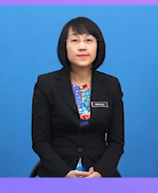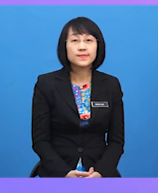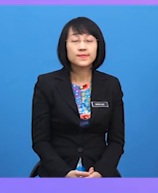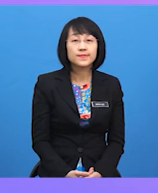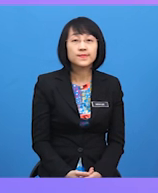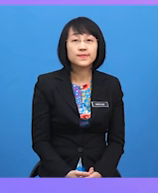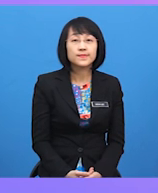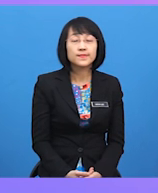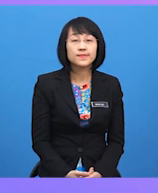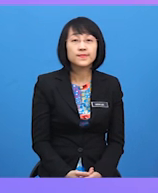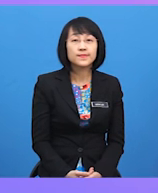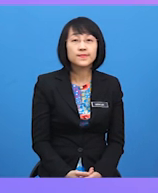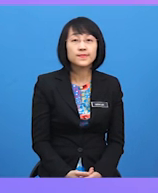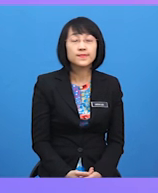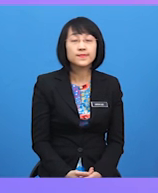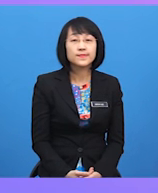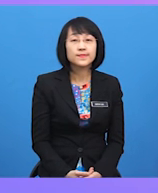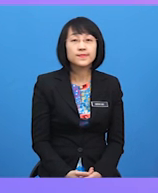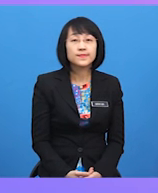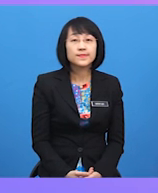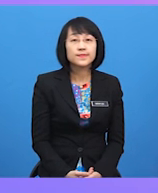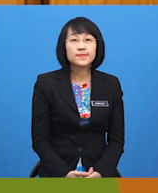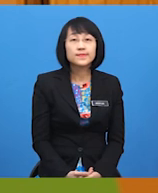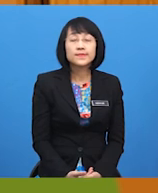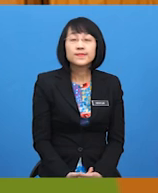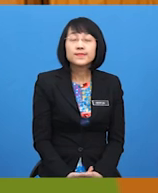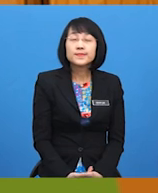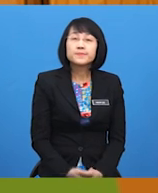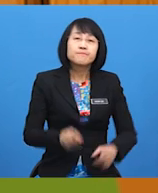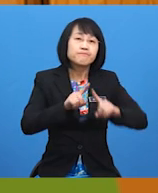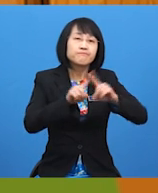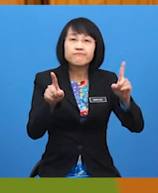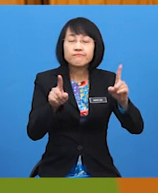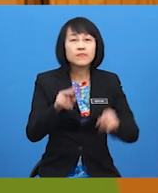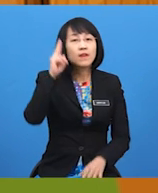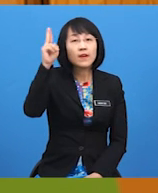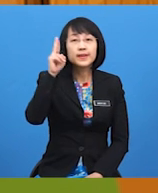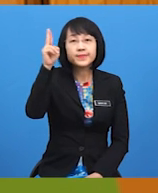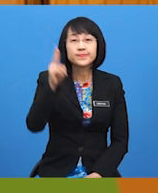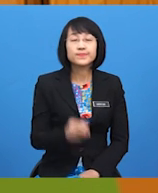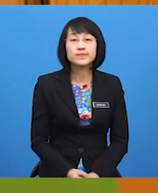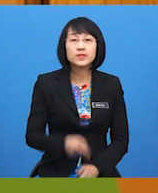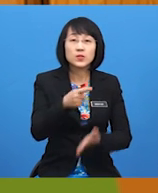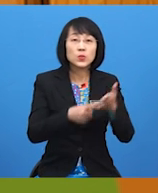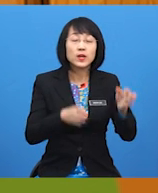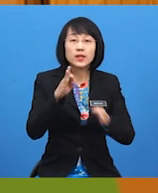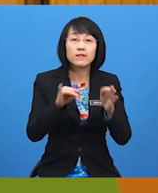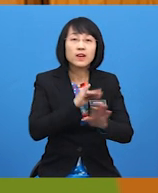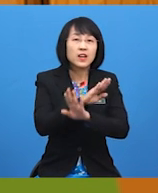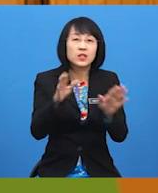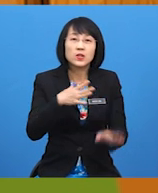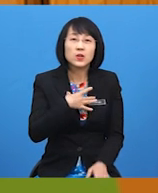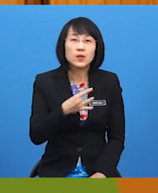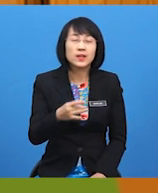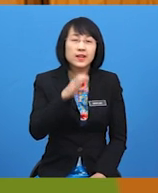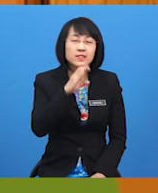was a really exciting event. But Uncle, what if I don't like